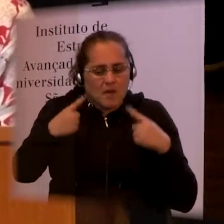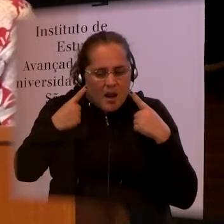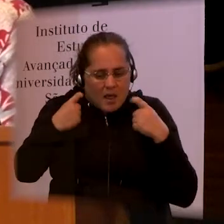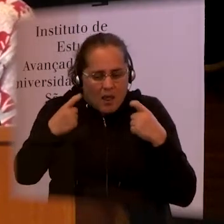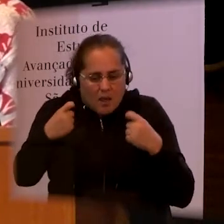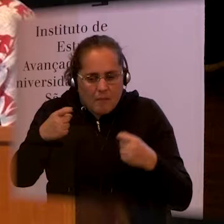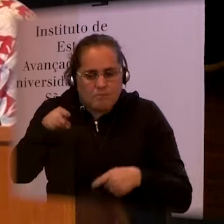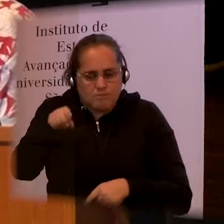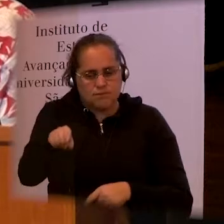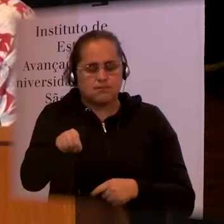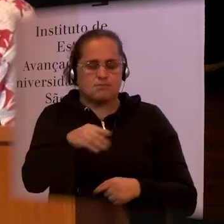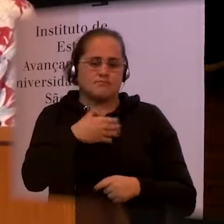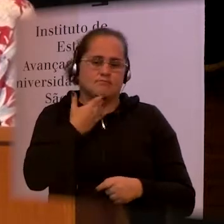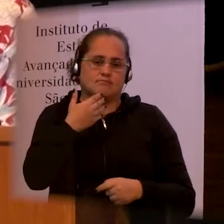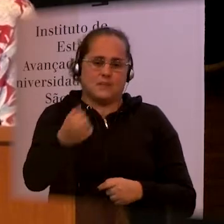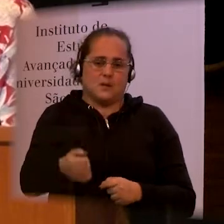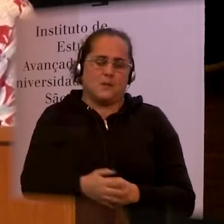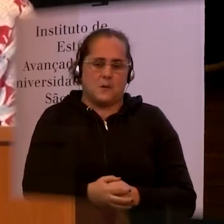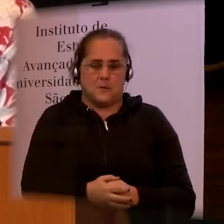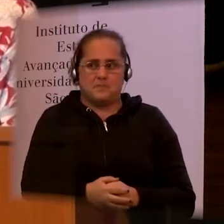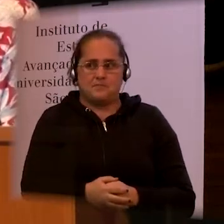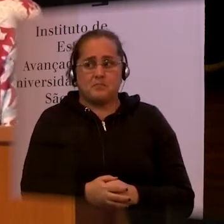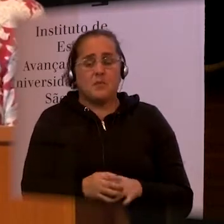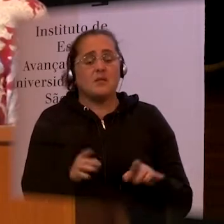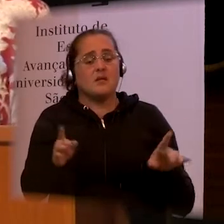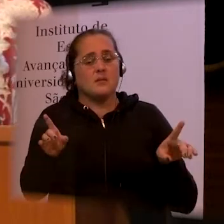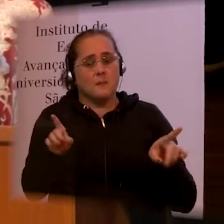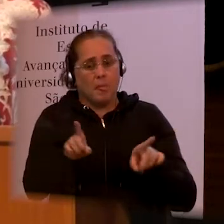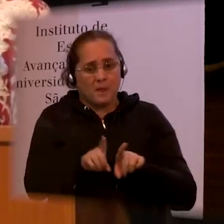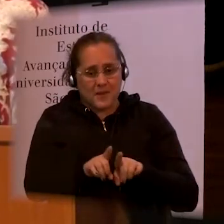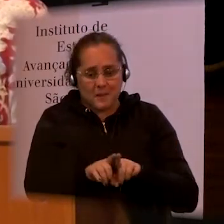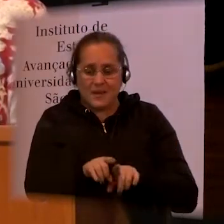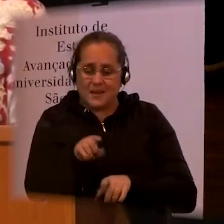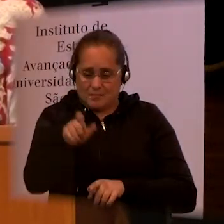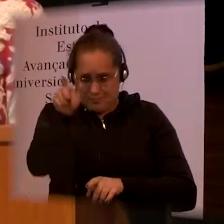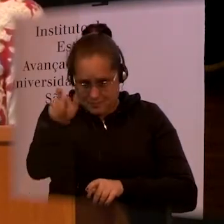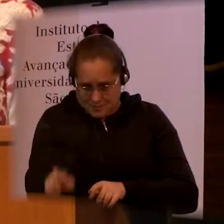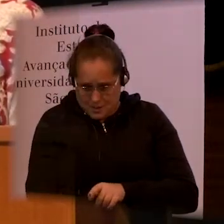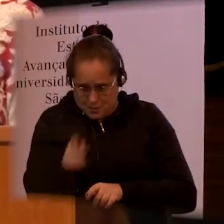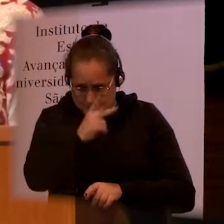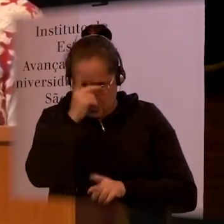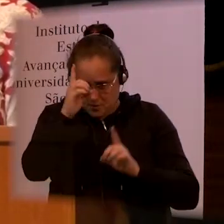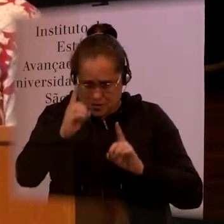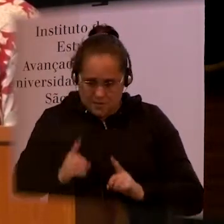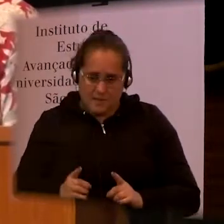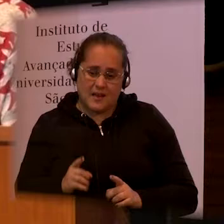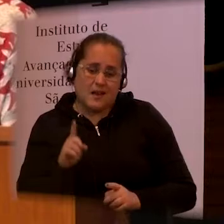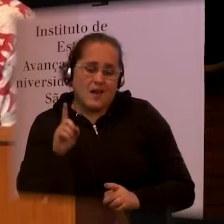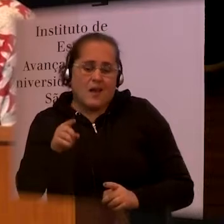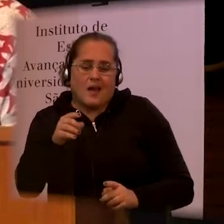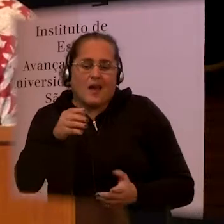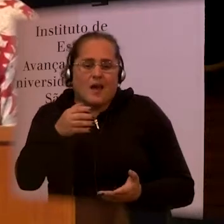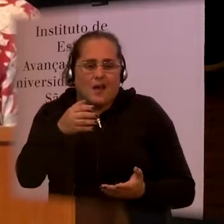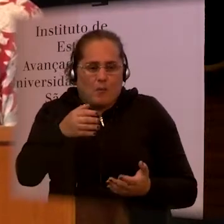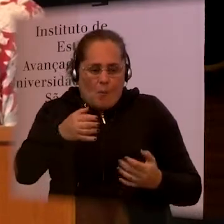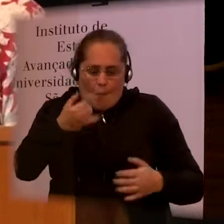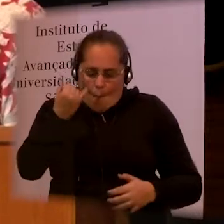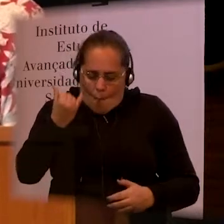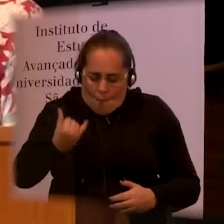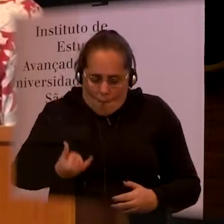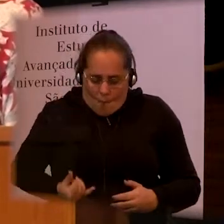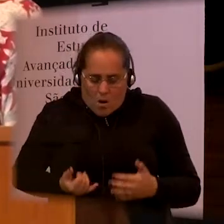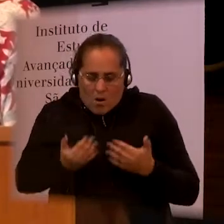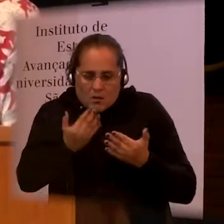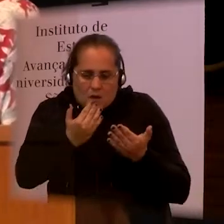They're more vulnerable to malnutrition. And so these are all different areas. I'm just showing you some reports. Different areas that we have worked on and that we